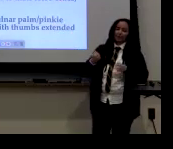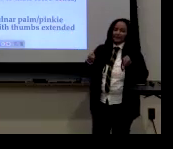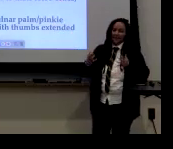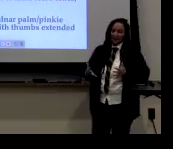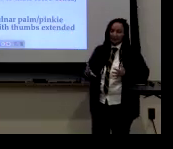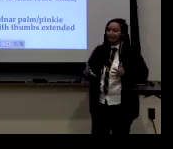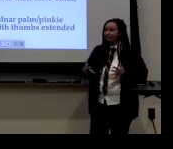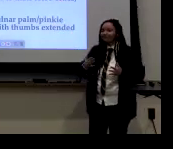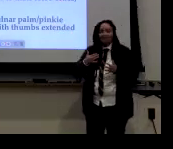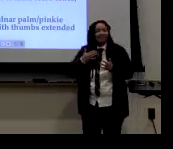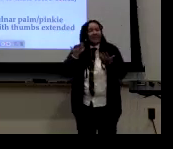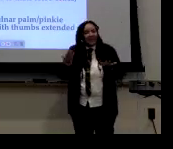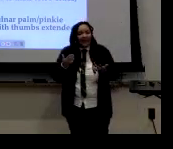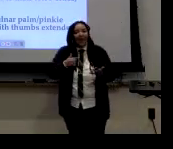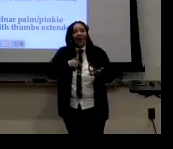tomboy.